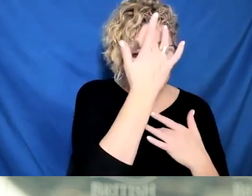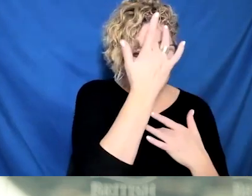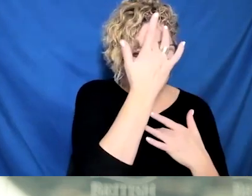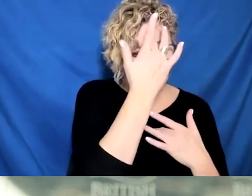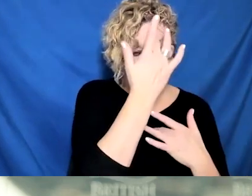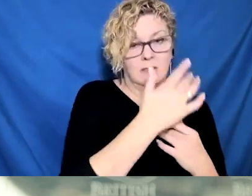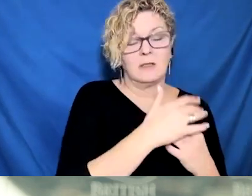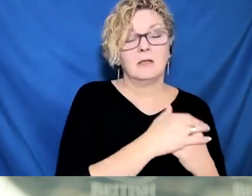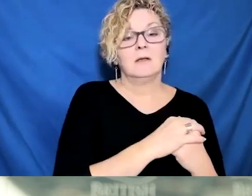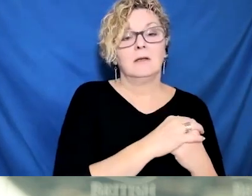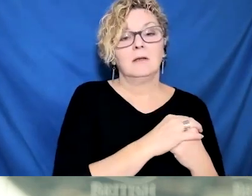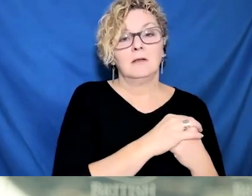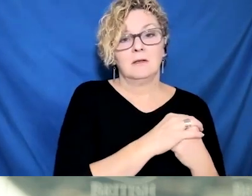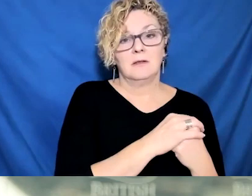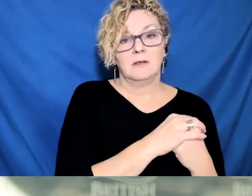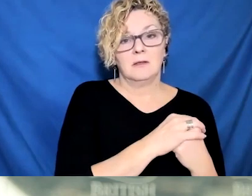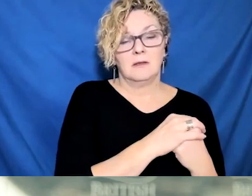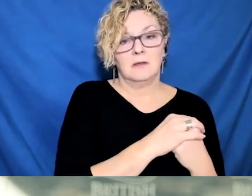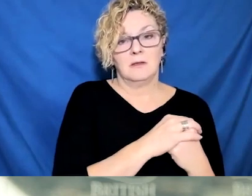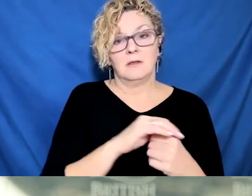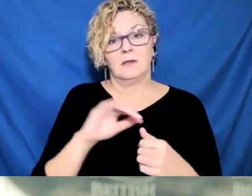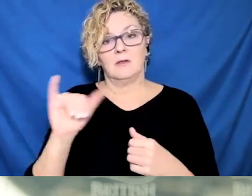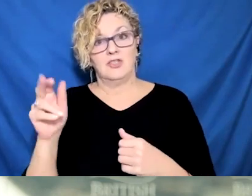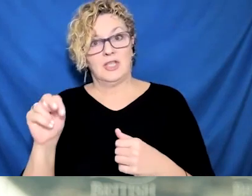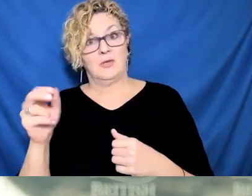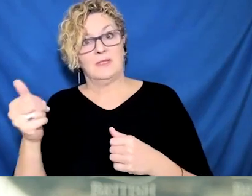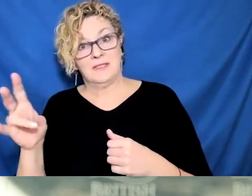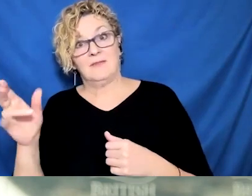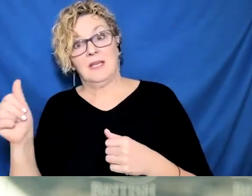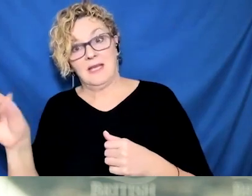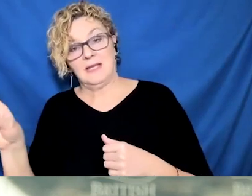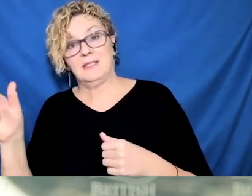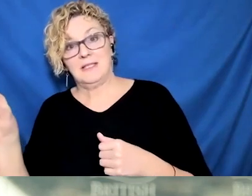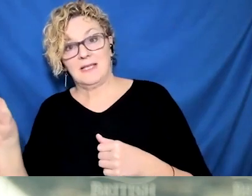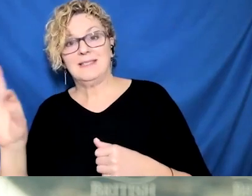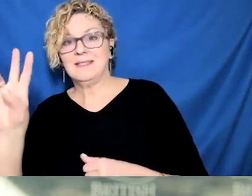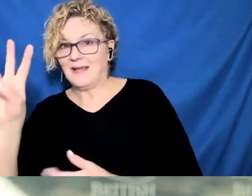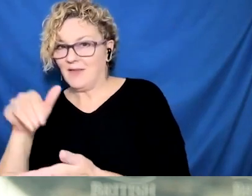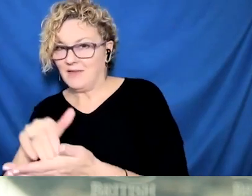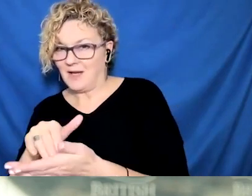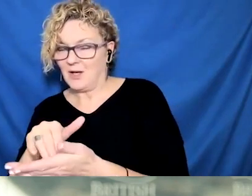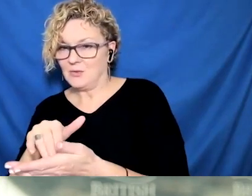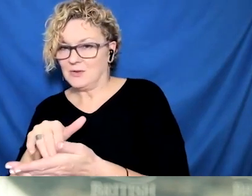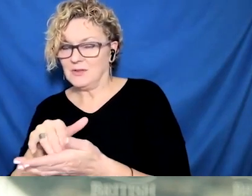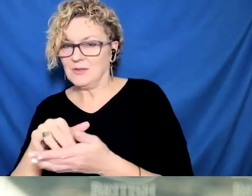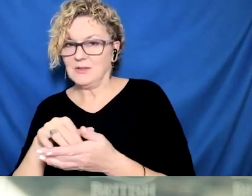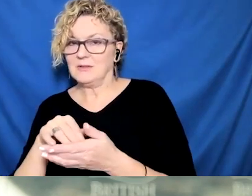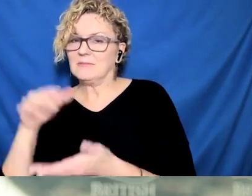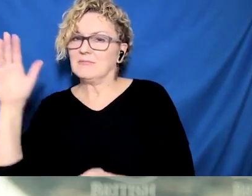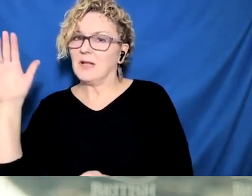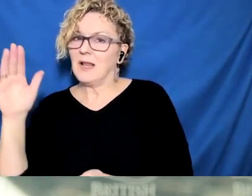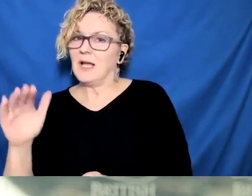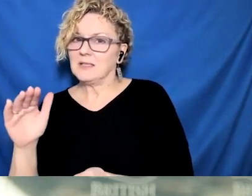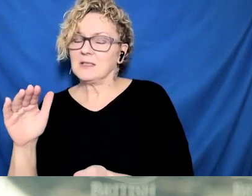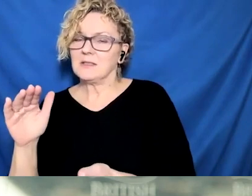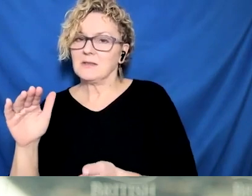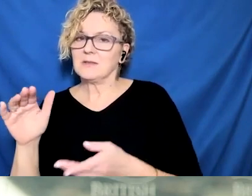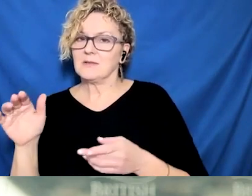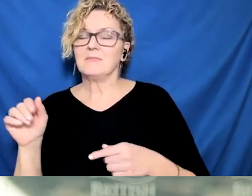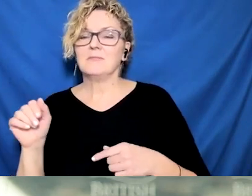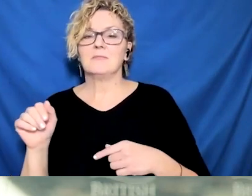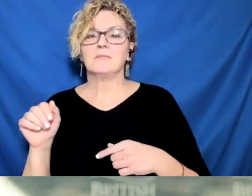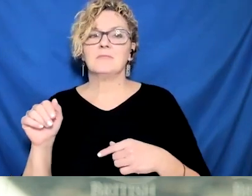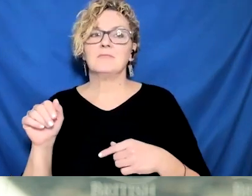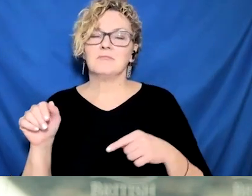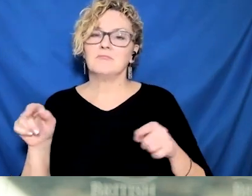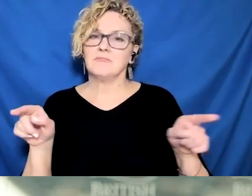there has been amazing work by healthcare workers in BC. We're doing close to 60,000 vaccinations a day, the vast majority